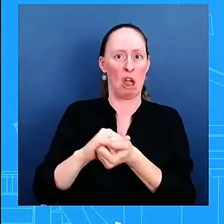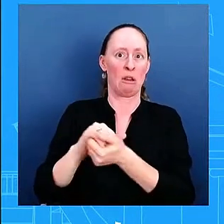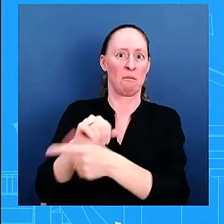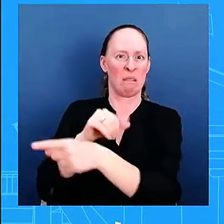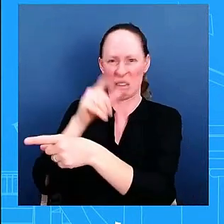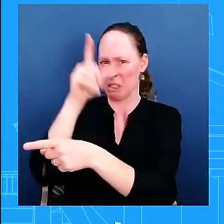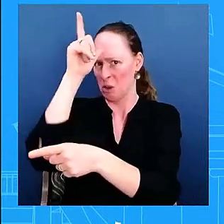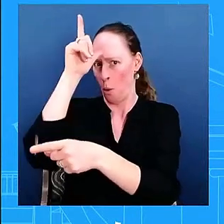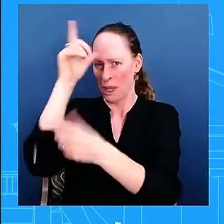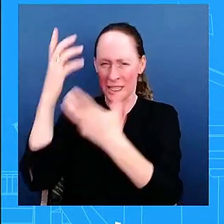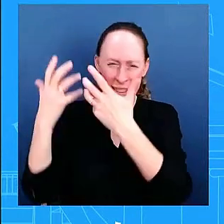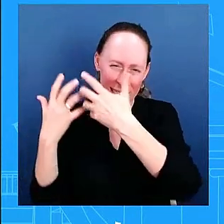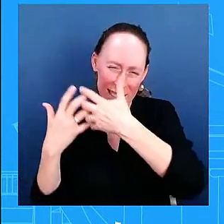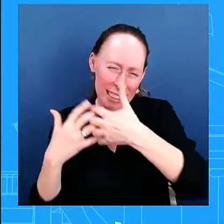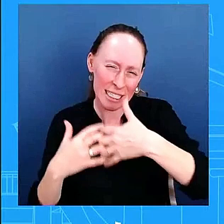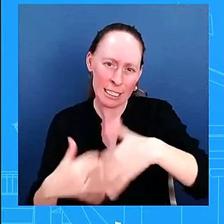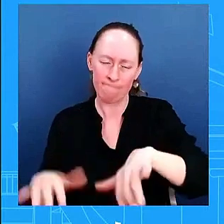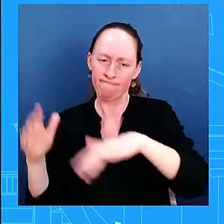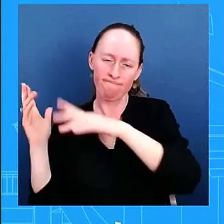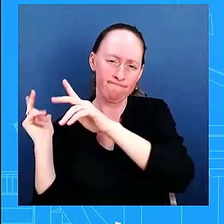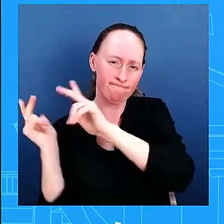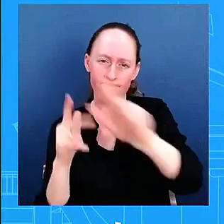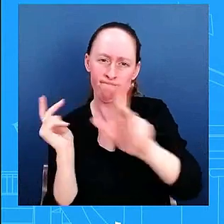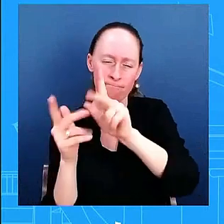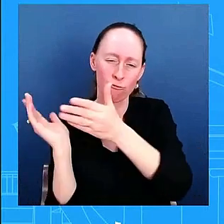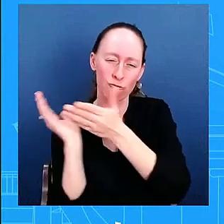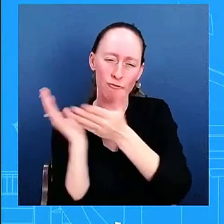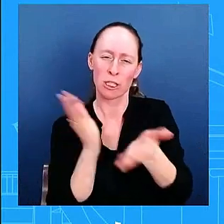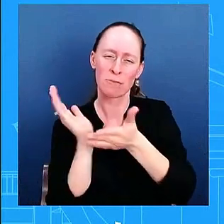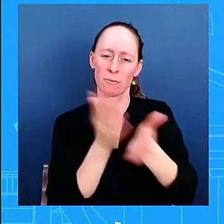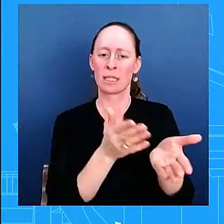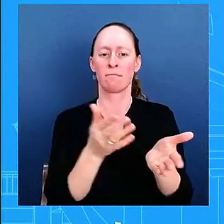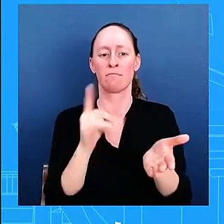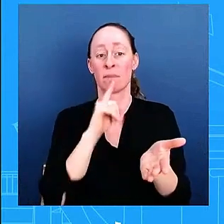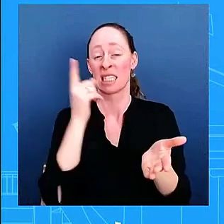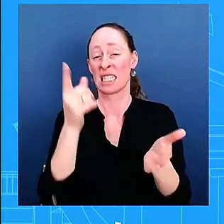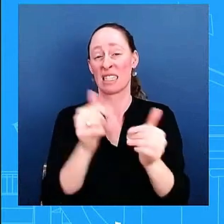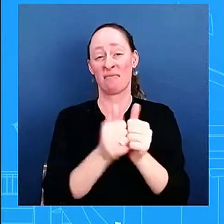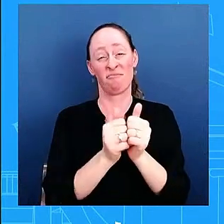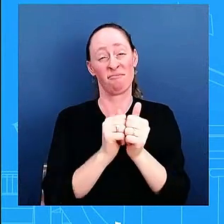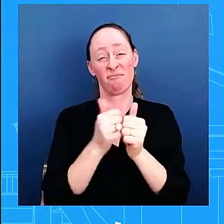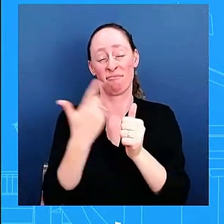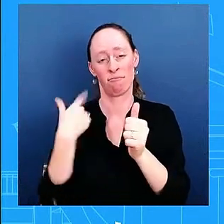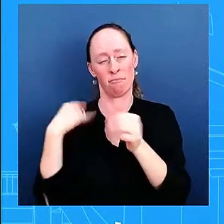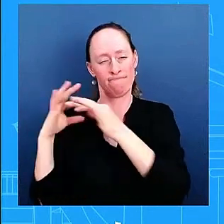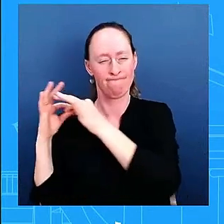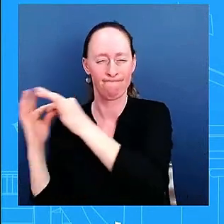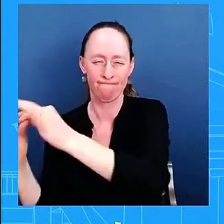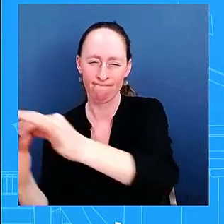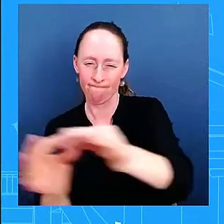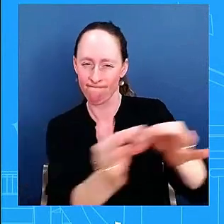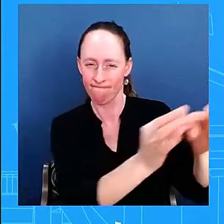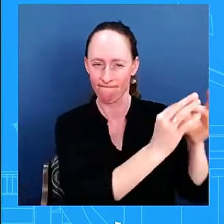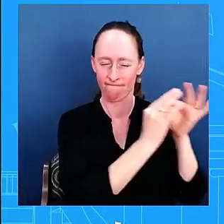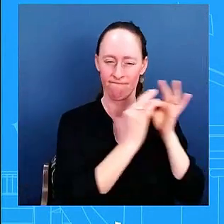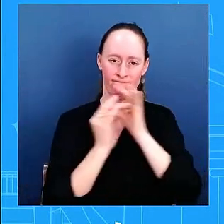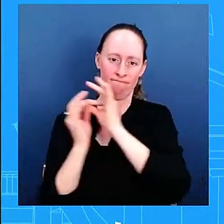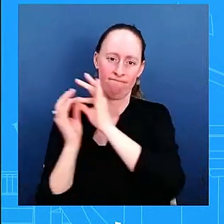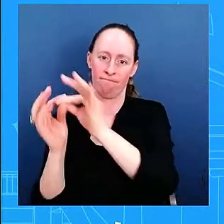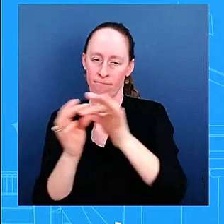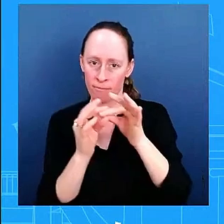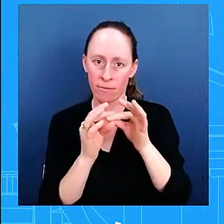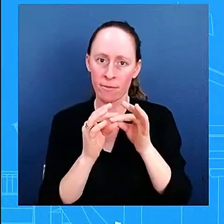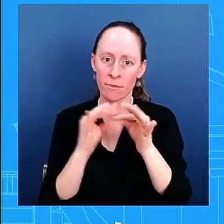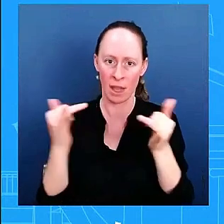to cooperate in just in distributing the many hundreds of truckloads now on the gaza side of the karem shalom